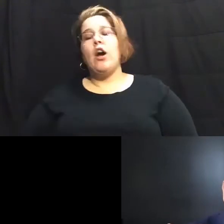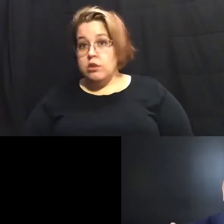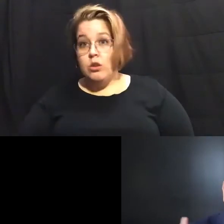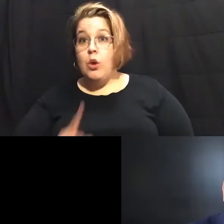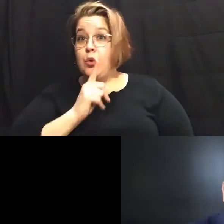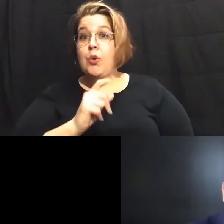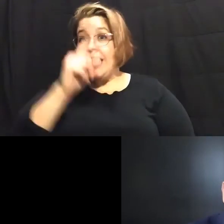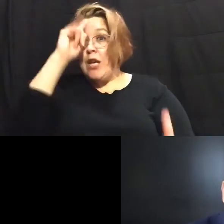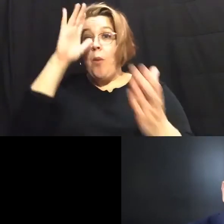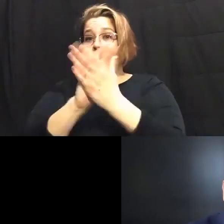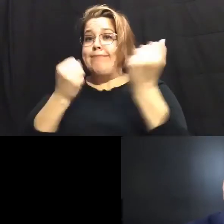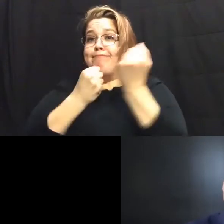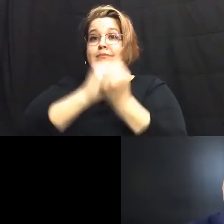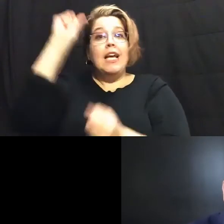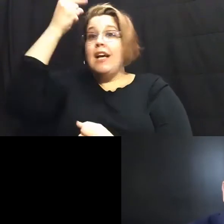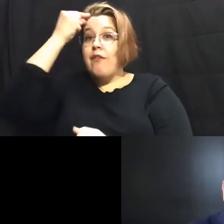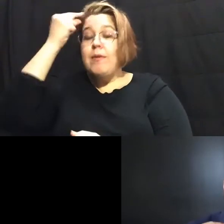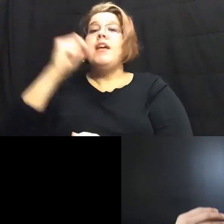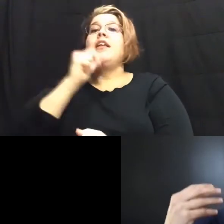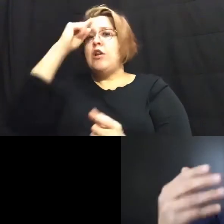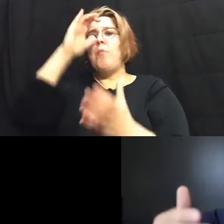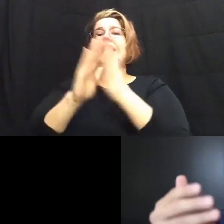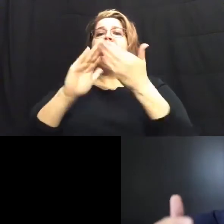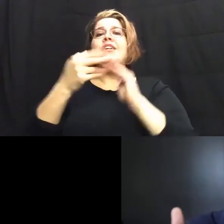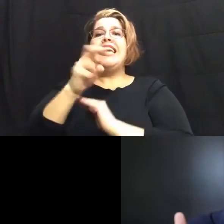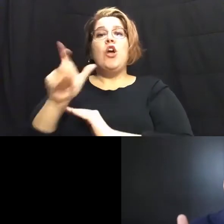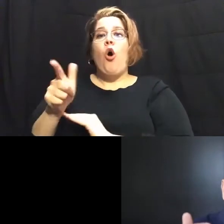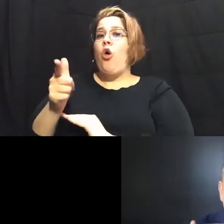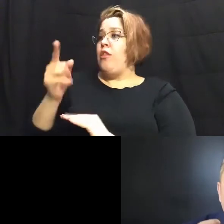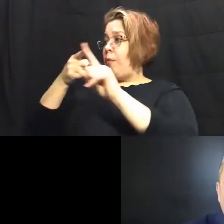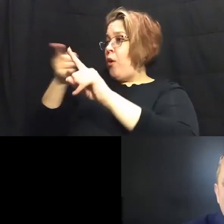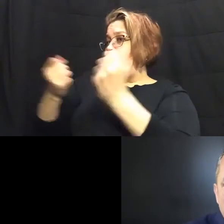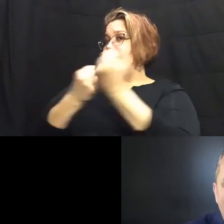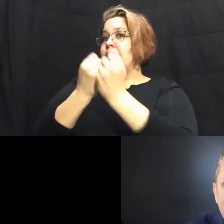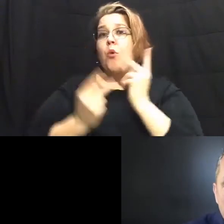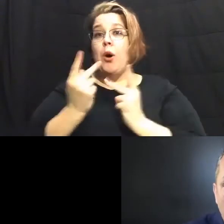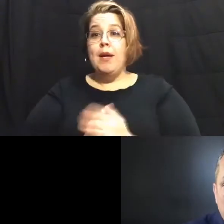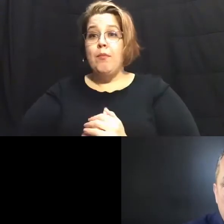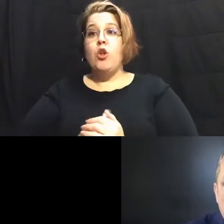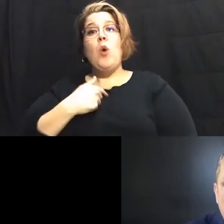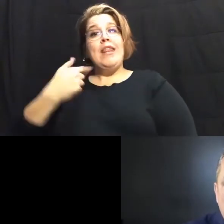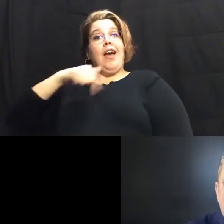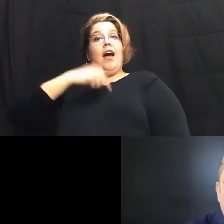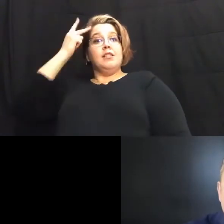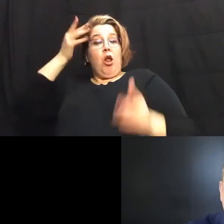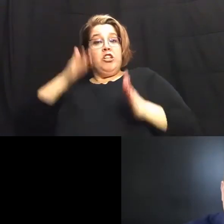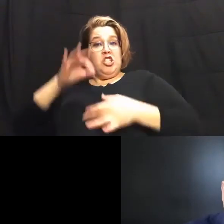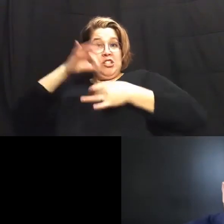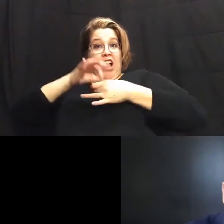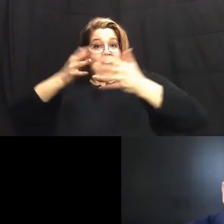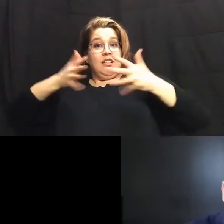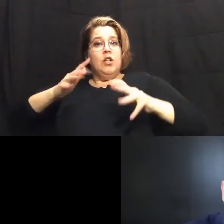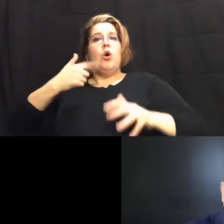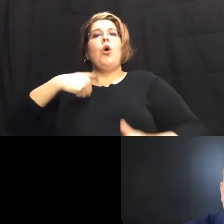don't believe in government anymore they don't believe in city hall that they're actually there for the people so i think this us politicians elected officials we